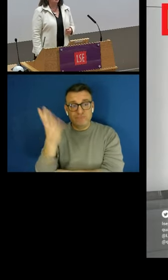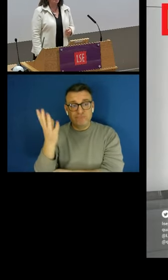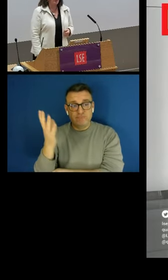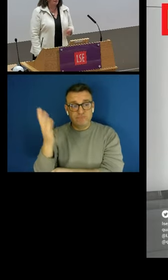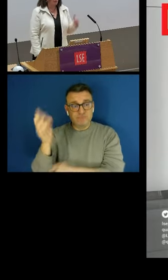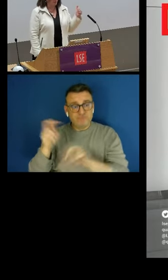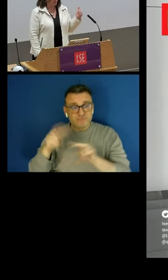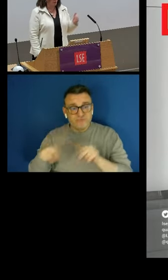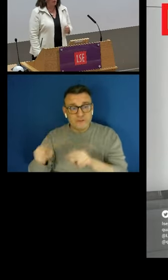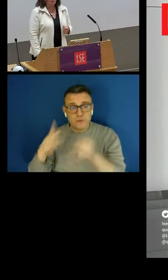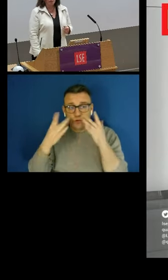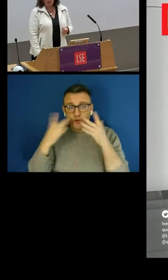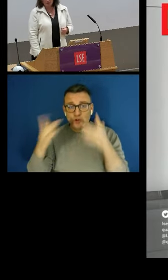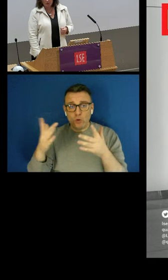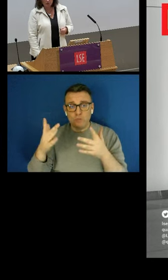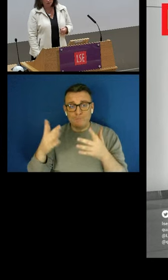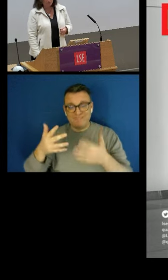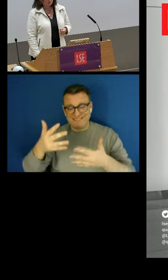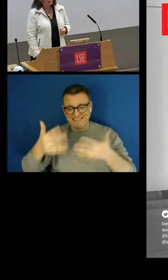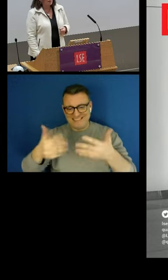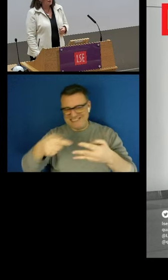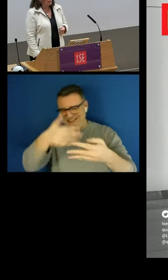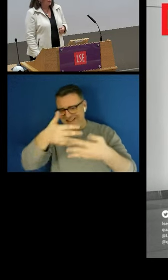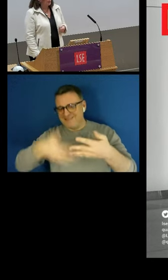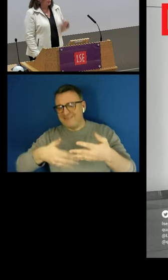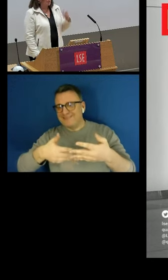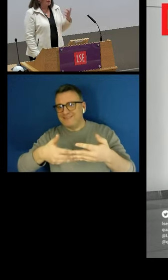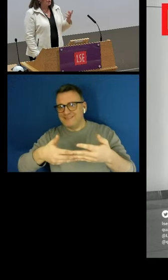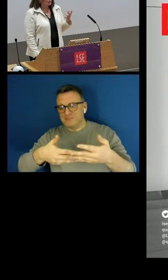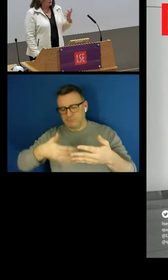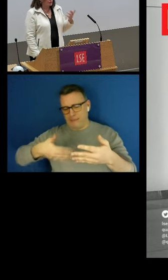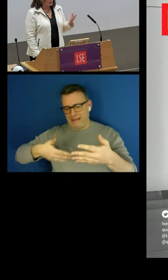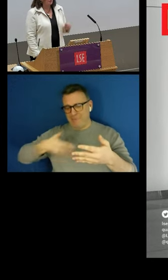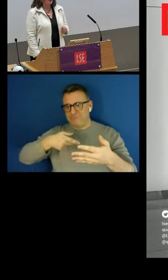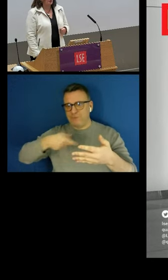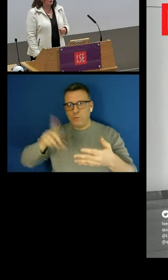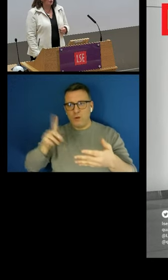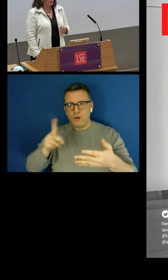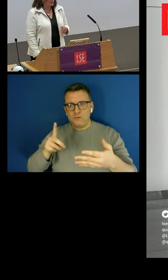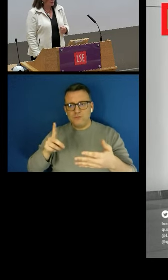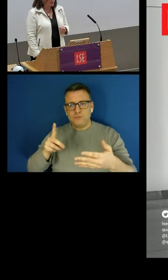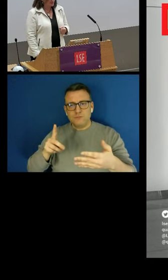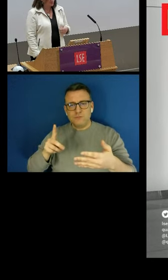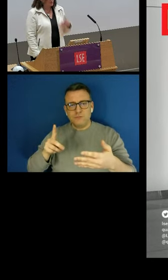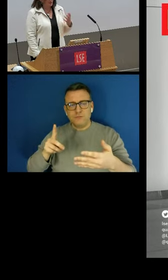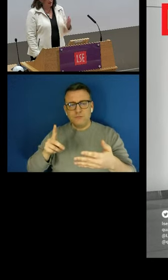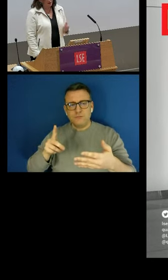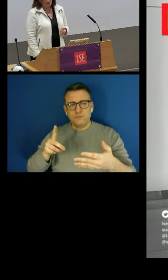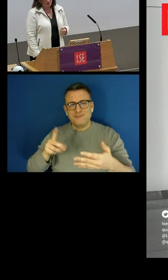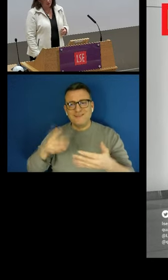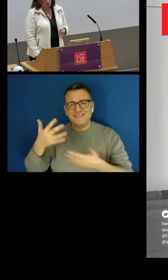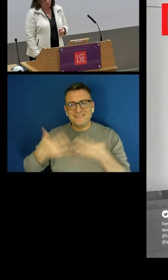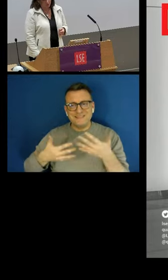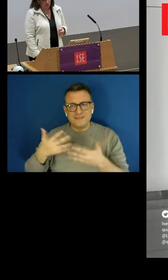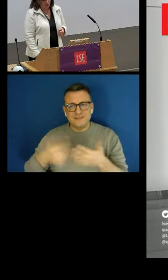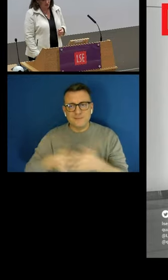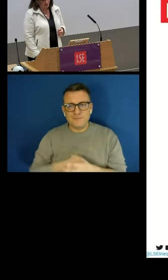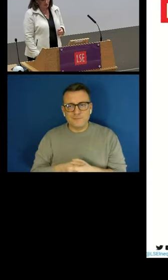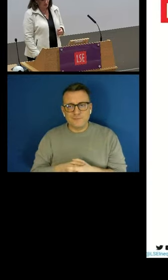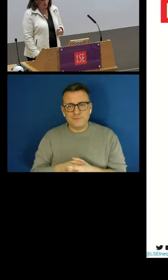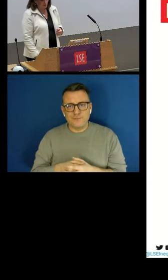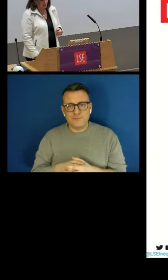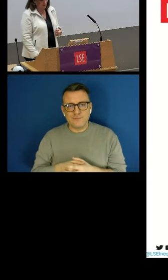the statistics, on the one hand, are people. We tend to focus an awful lot on wages, but there are other employment